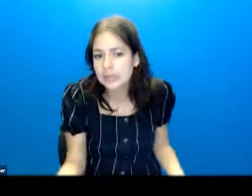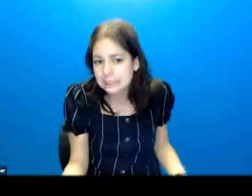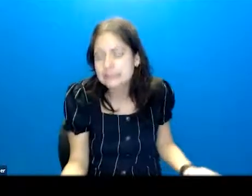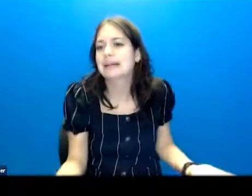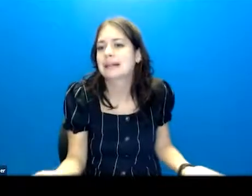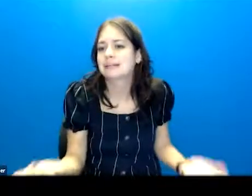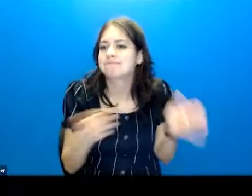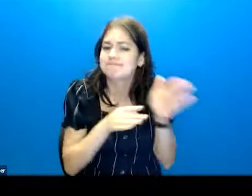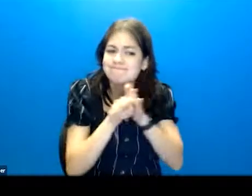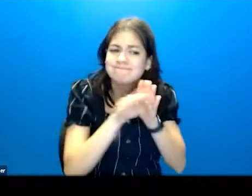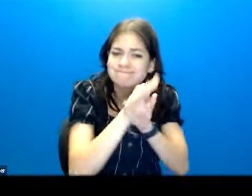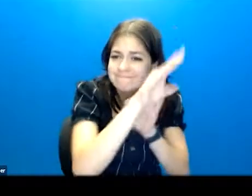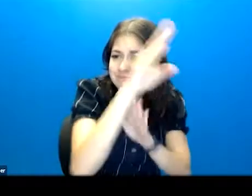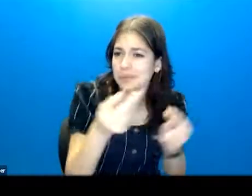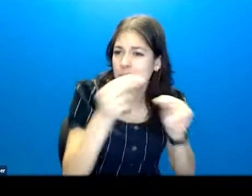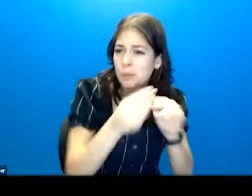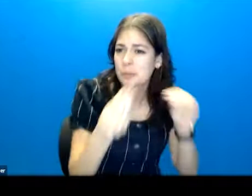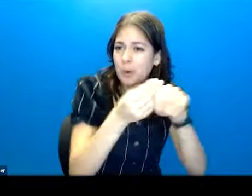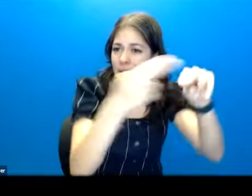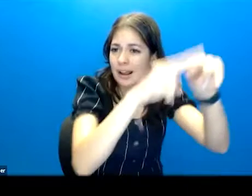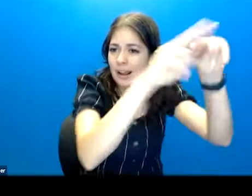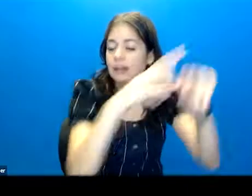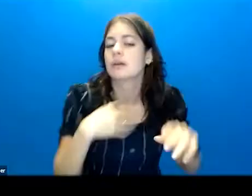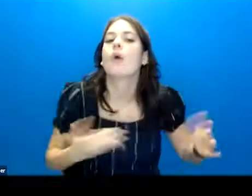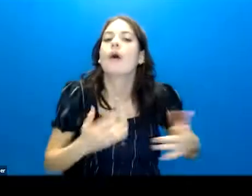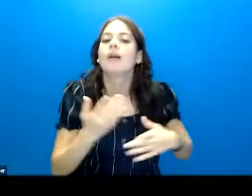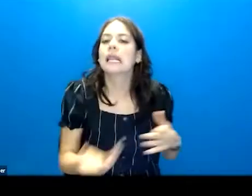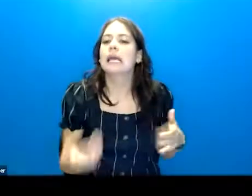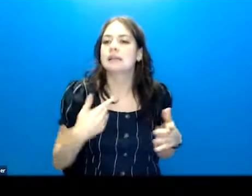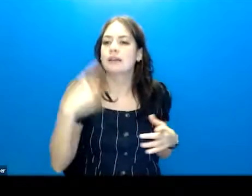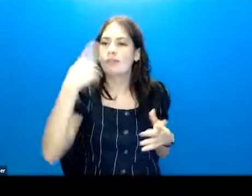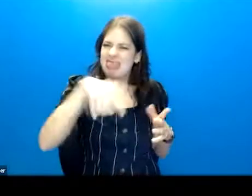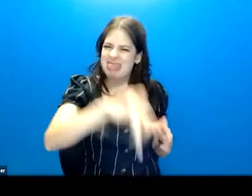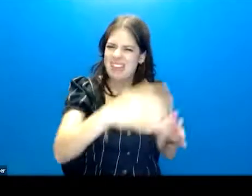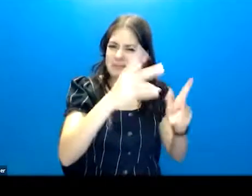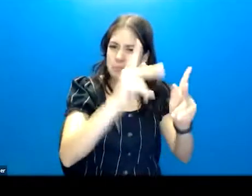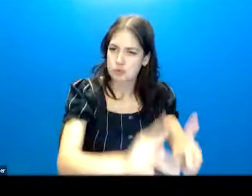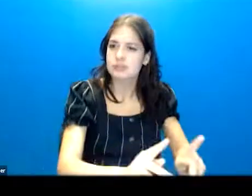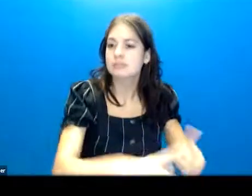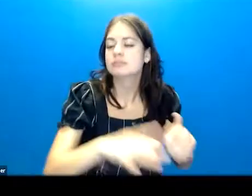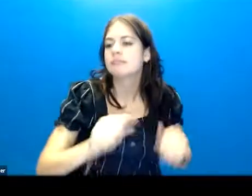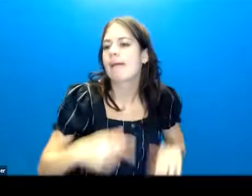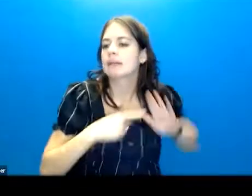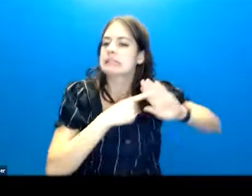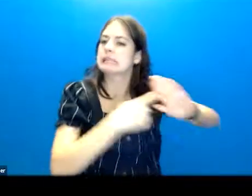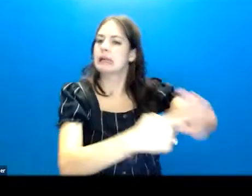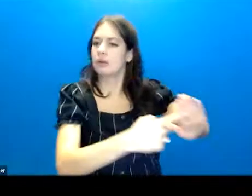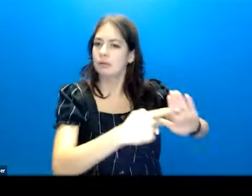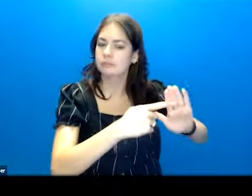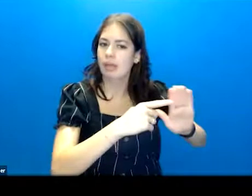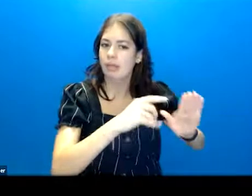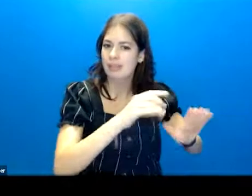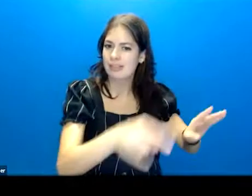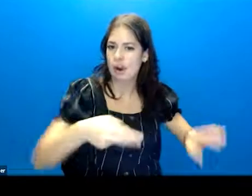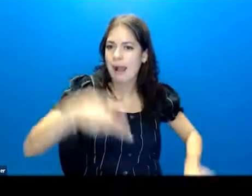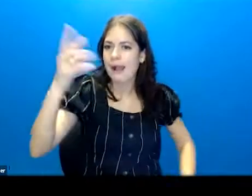We're going up. So what are the things for that person that signal that they're